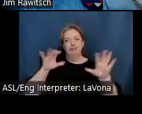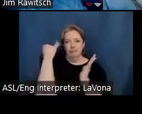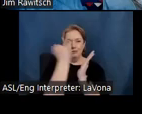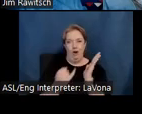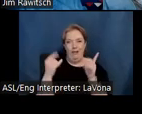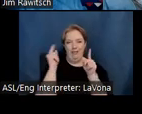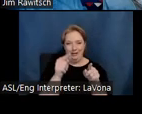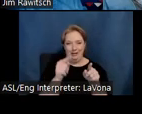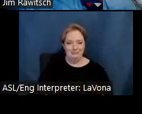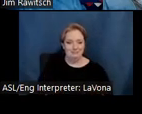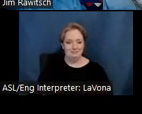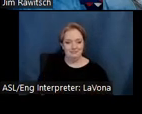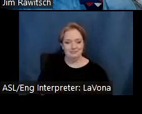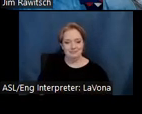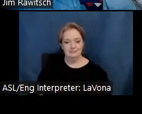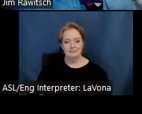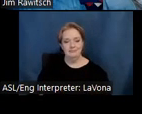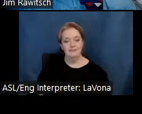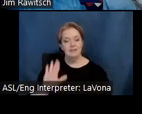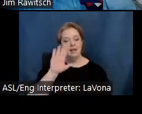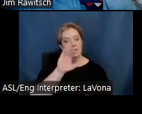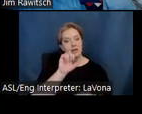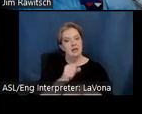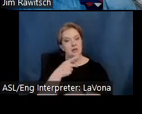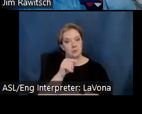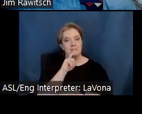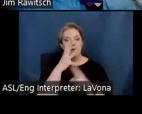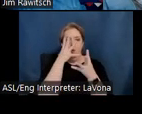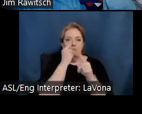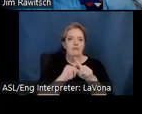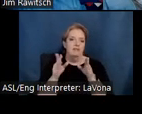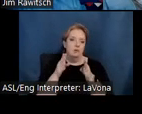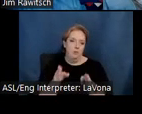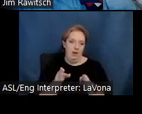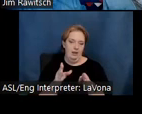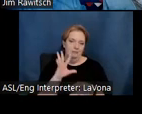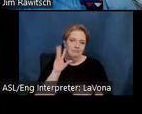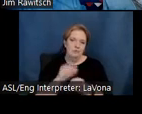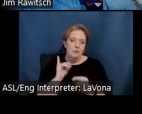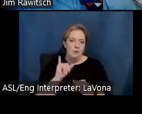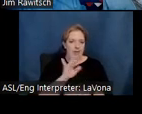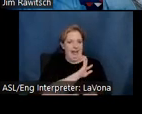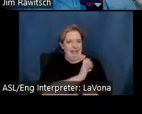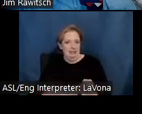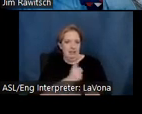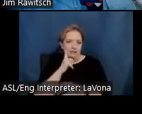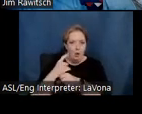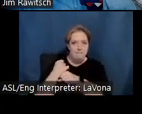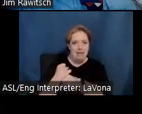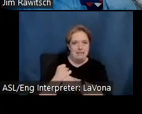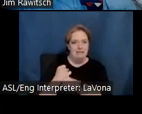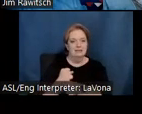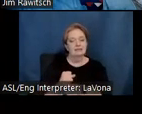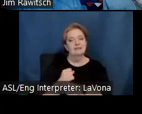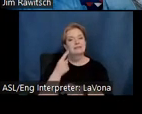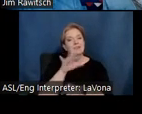Sam's workspace was beautiful in a different way and very much alive with the energy of making. In his half-century working in the